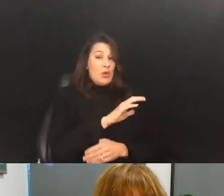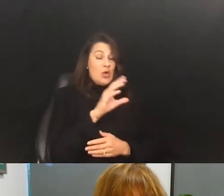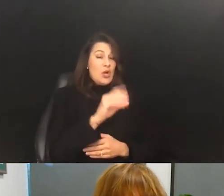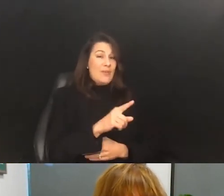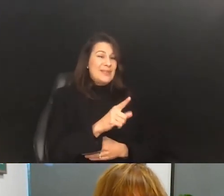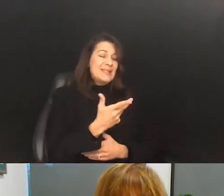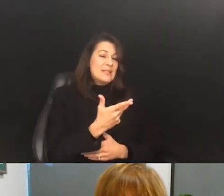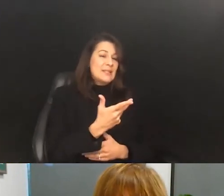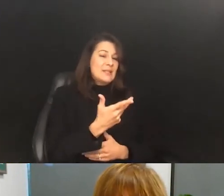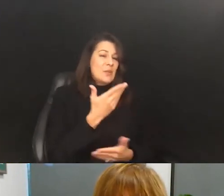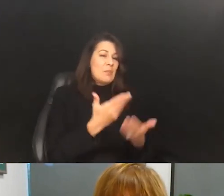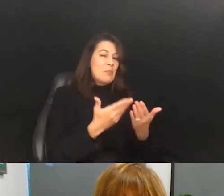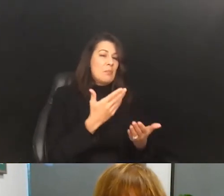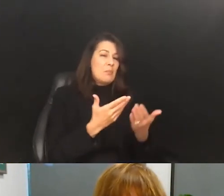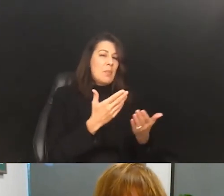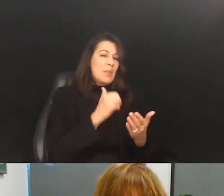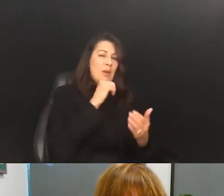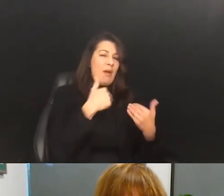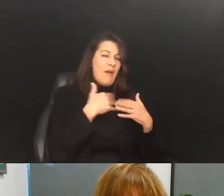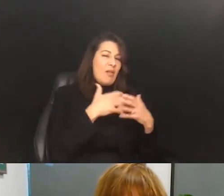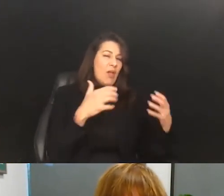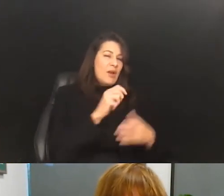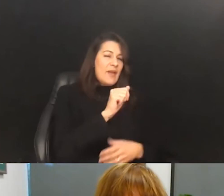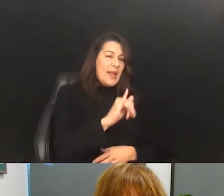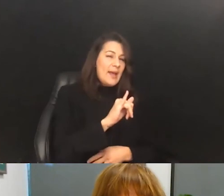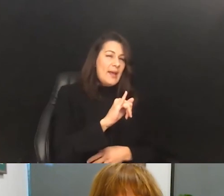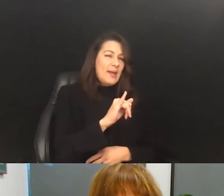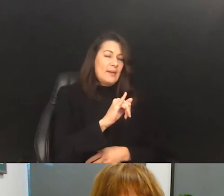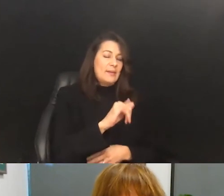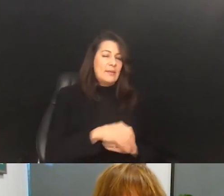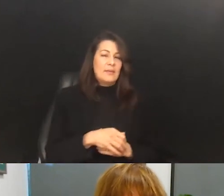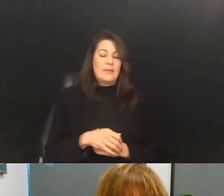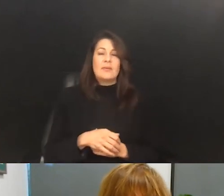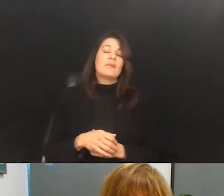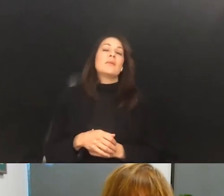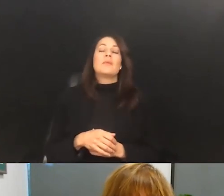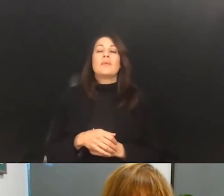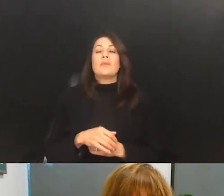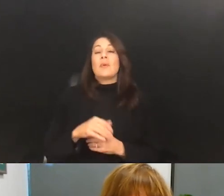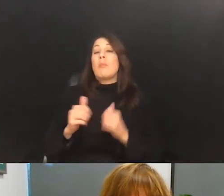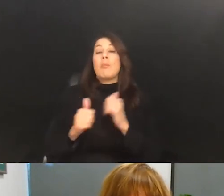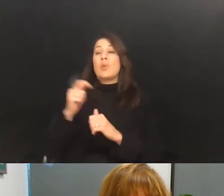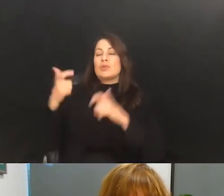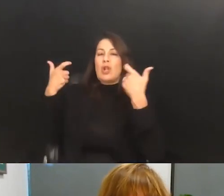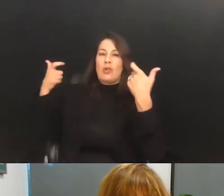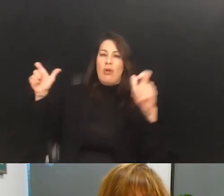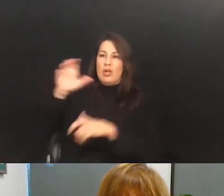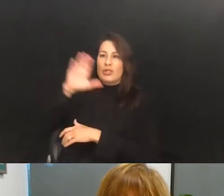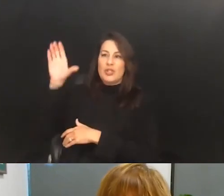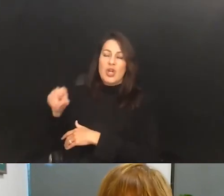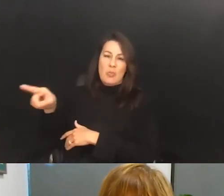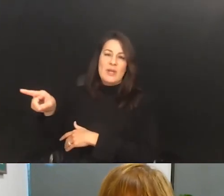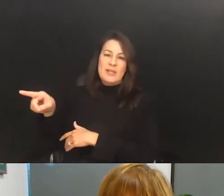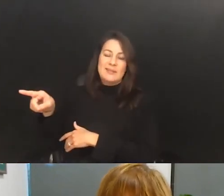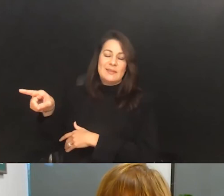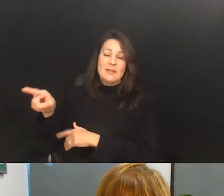likely to run into AI as much right now, right? It's often been the larger companies because of the volume kind of questions, but